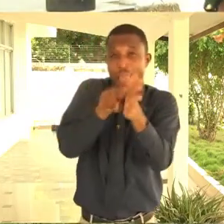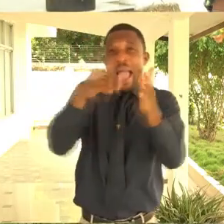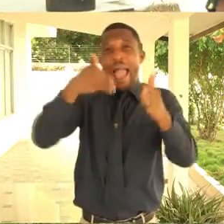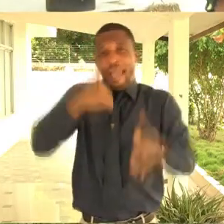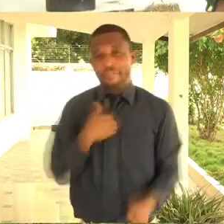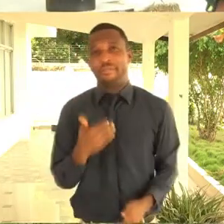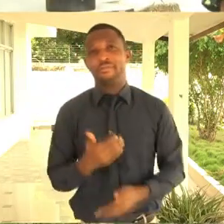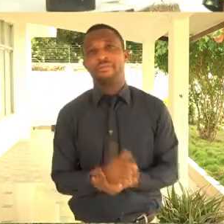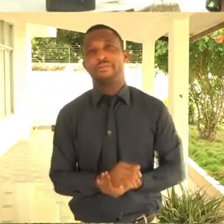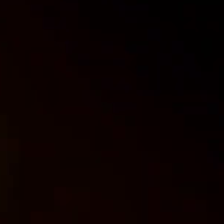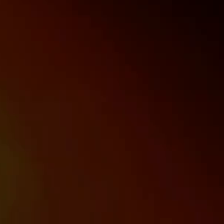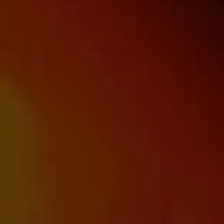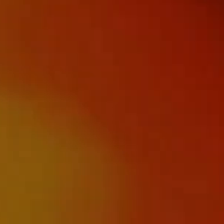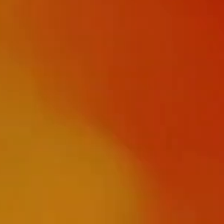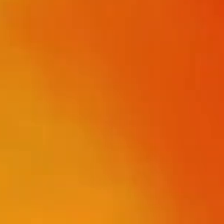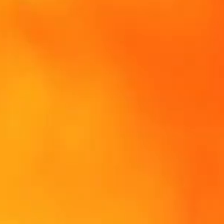comments.